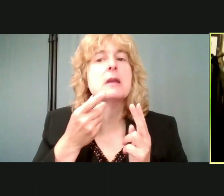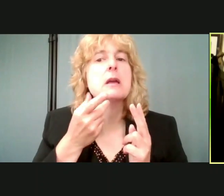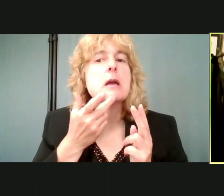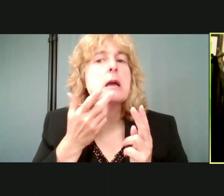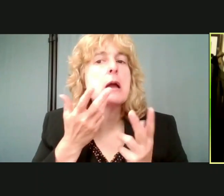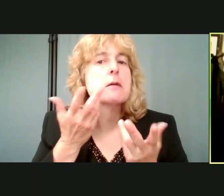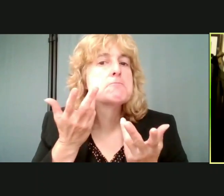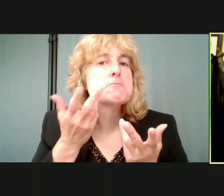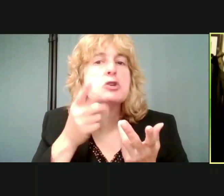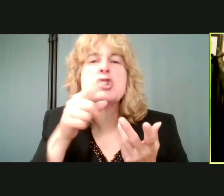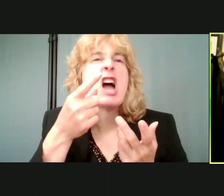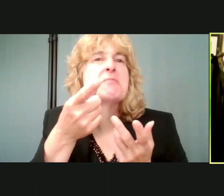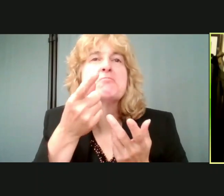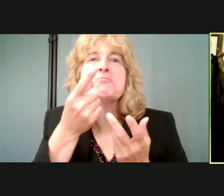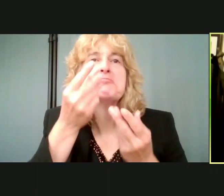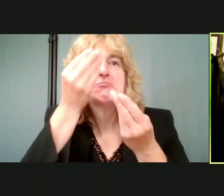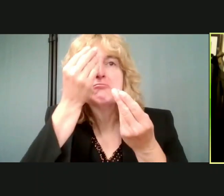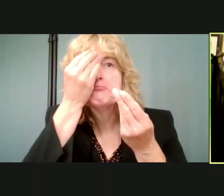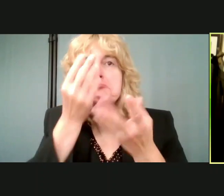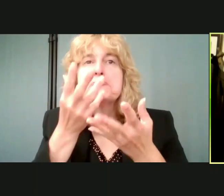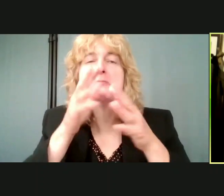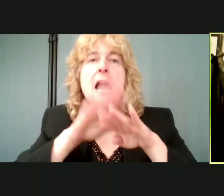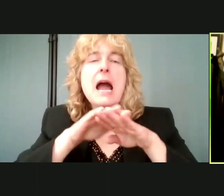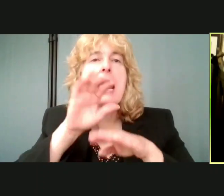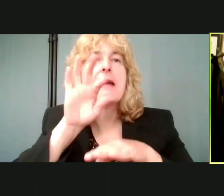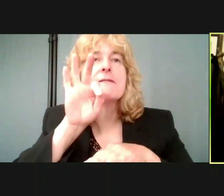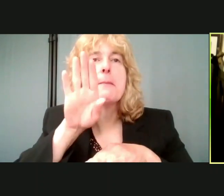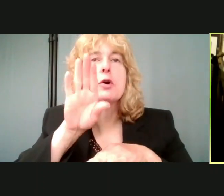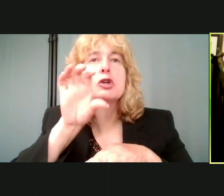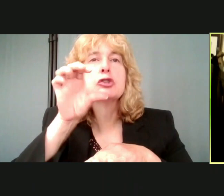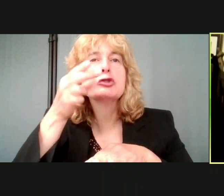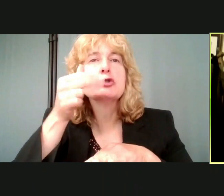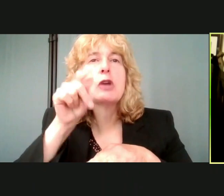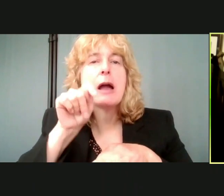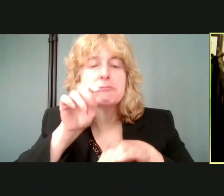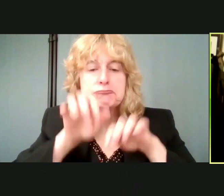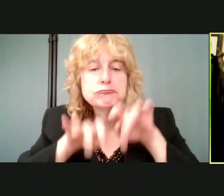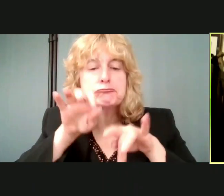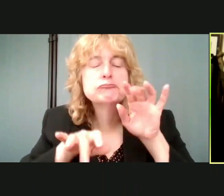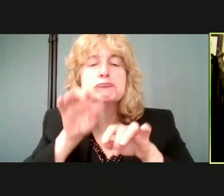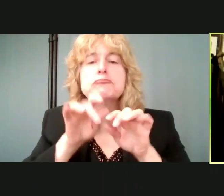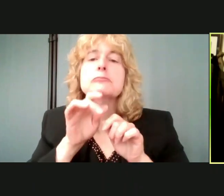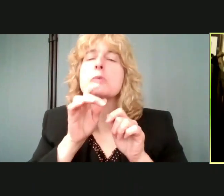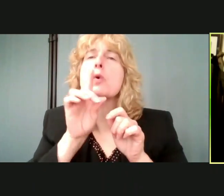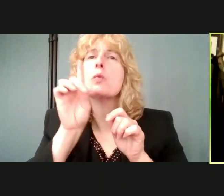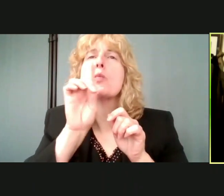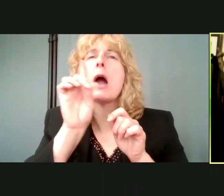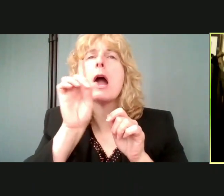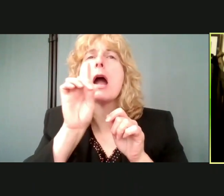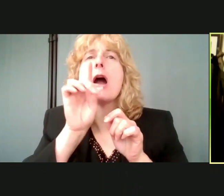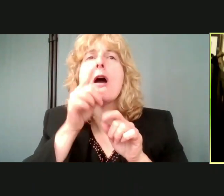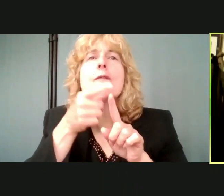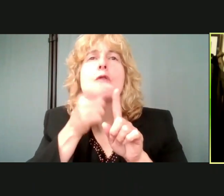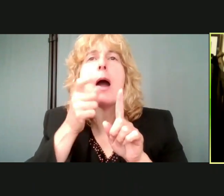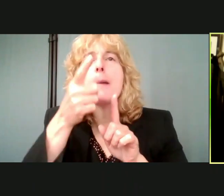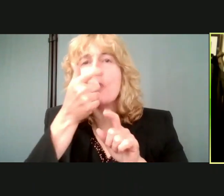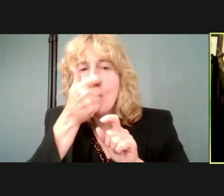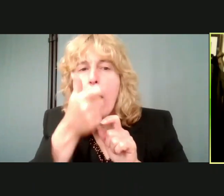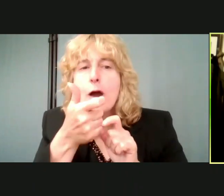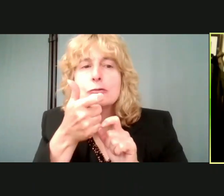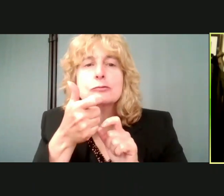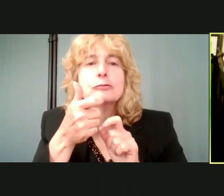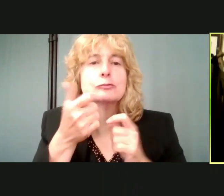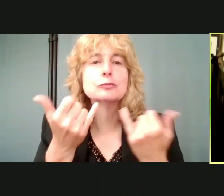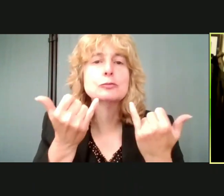just drop in the chat on Facebook where you're joining us from today, and